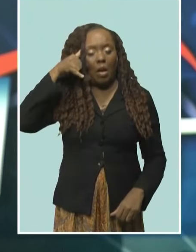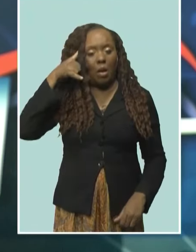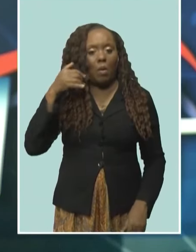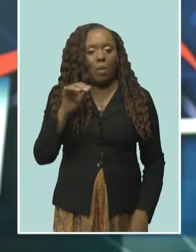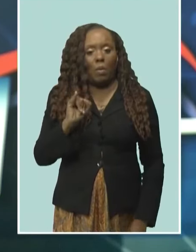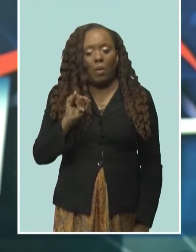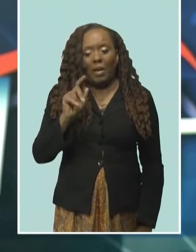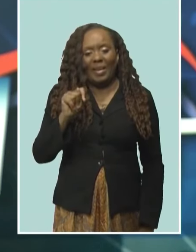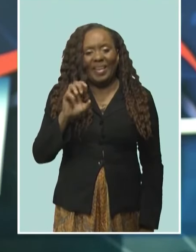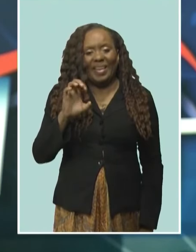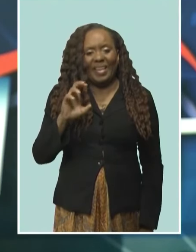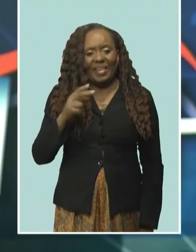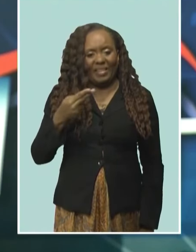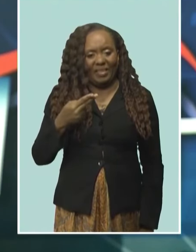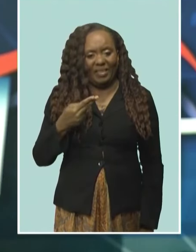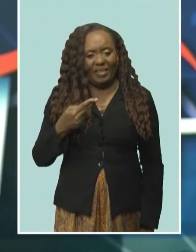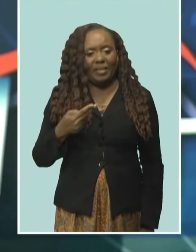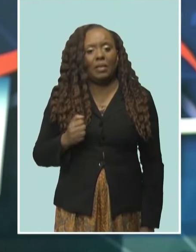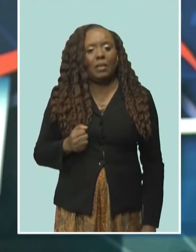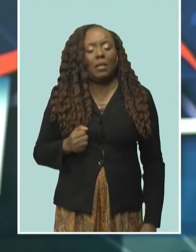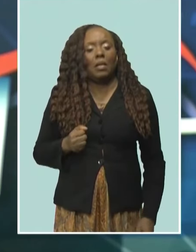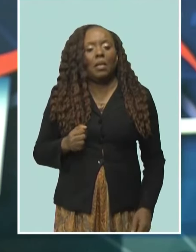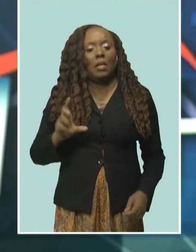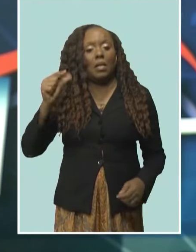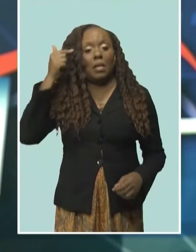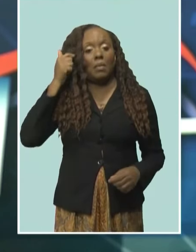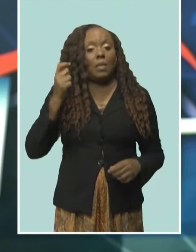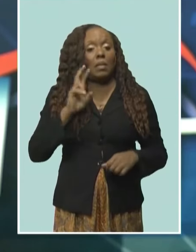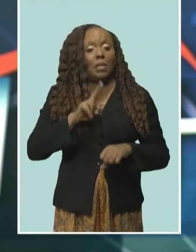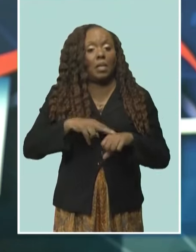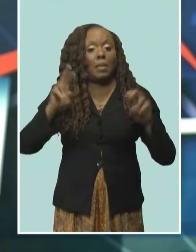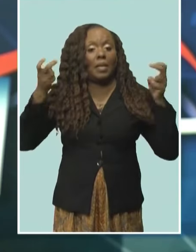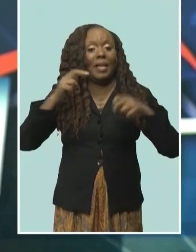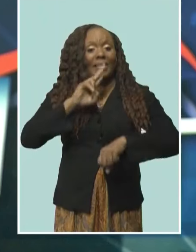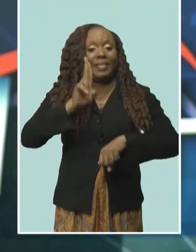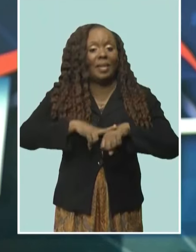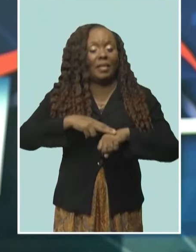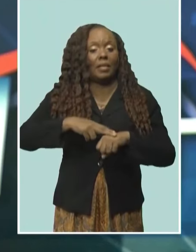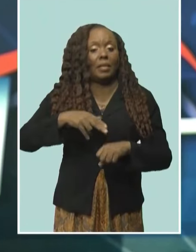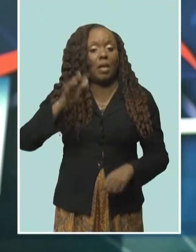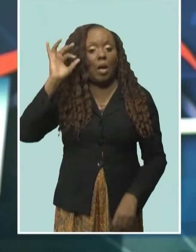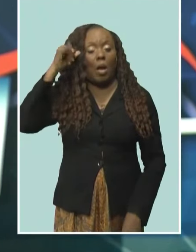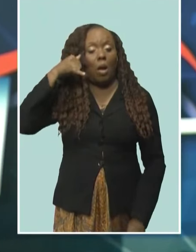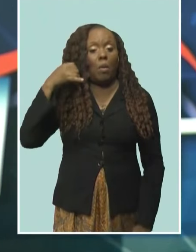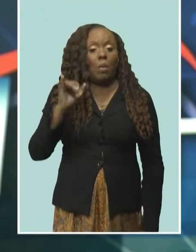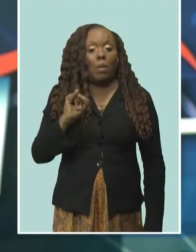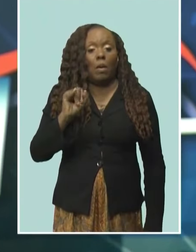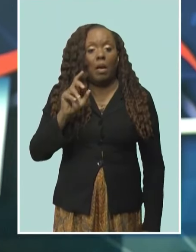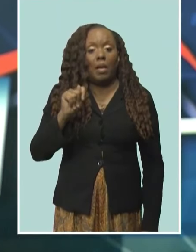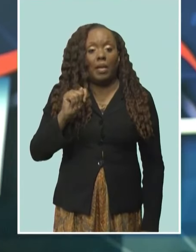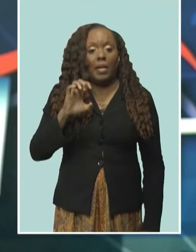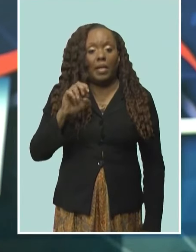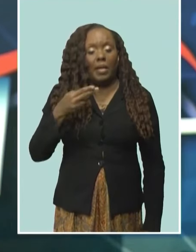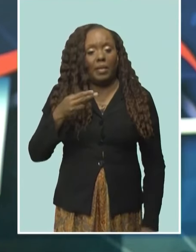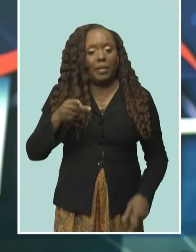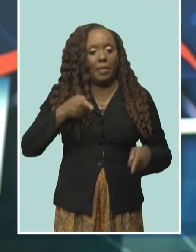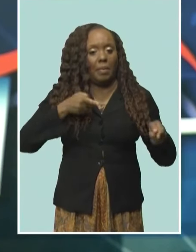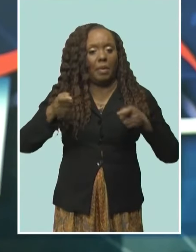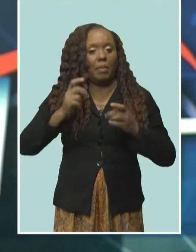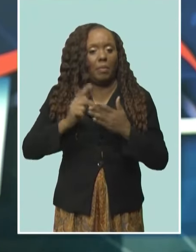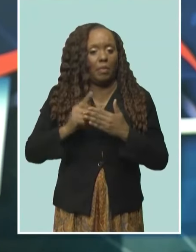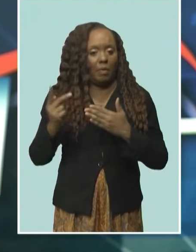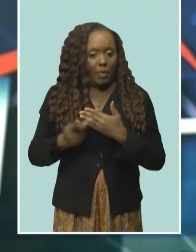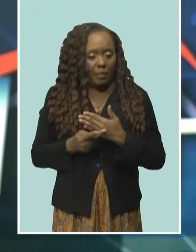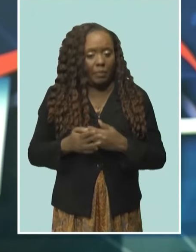Darwere says government has developed a national Cowich management programme. Meetings have been held with Attorney General Dale Marshall and